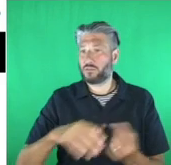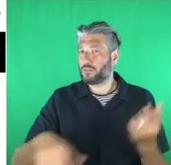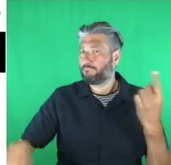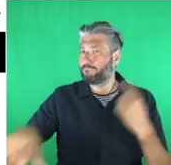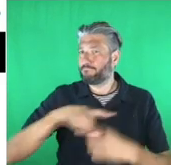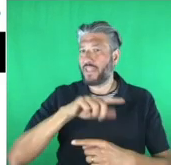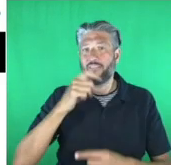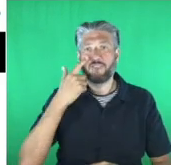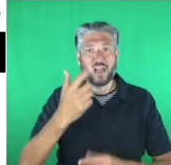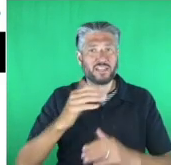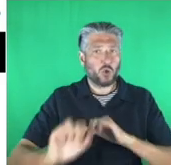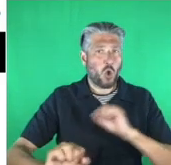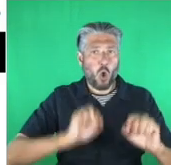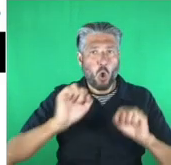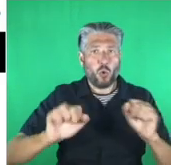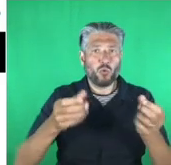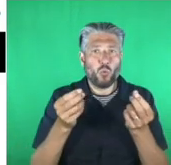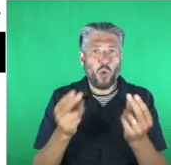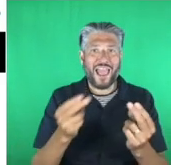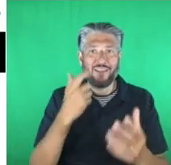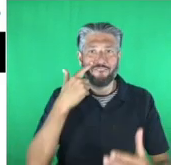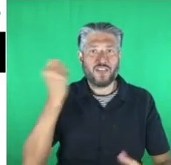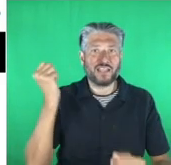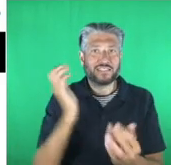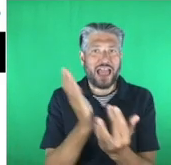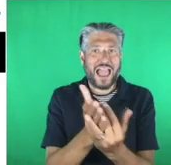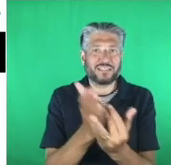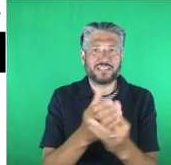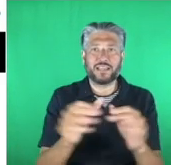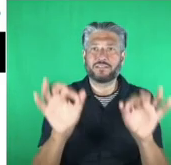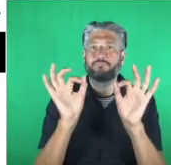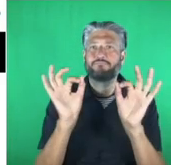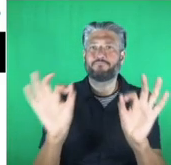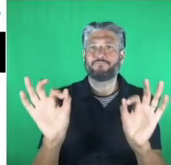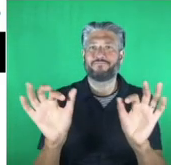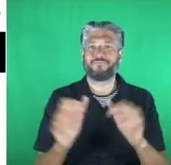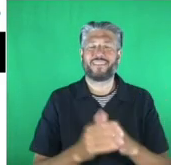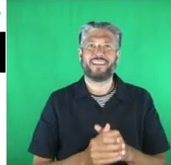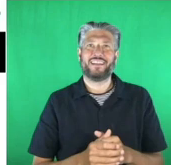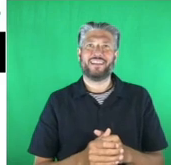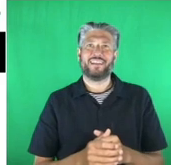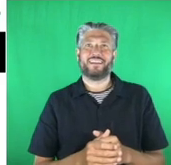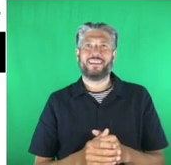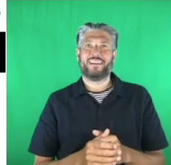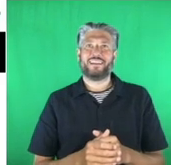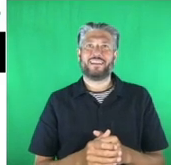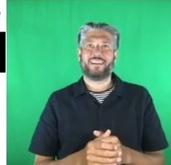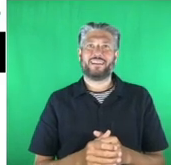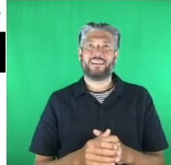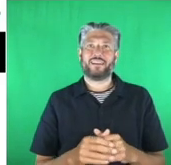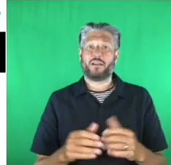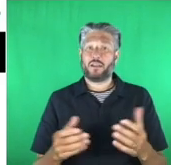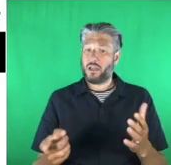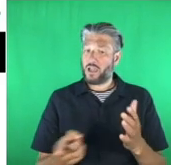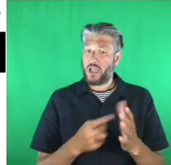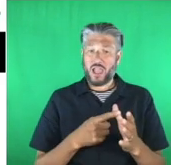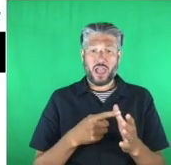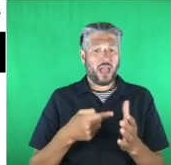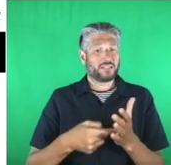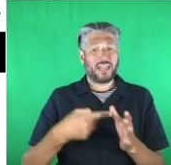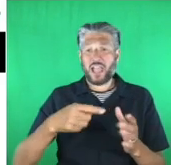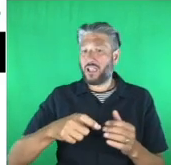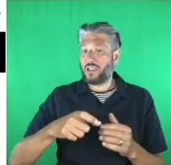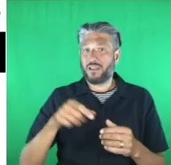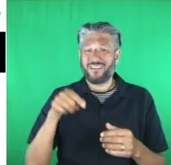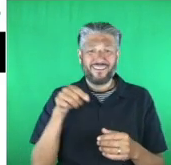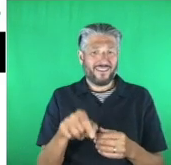own needs to access information. Harben, if tech provides multiple ways for people to access